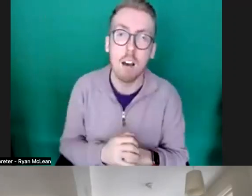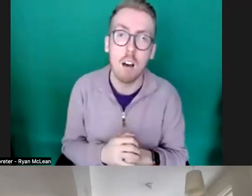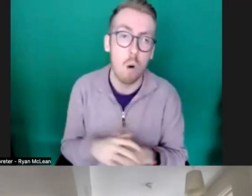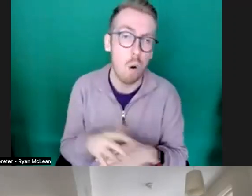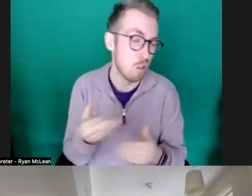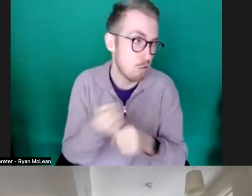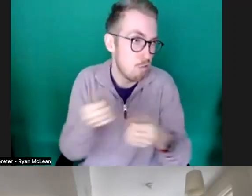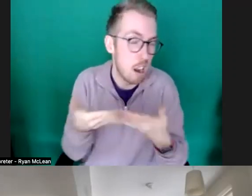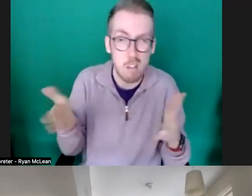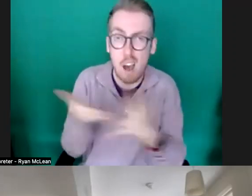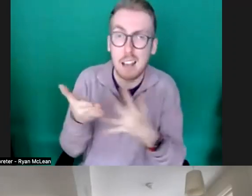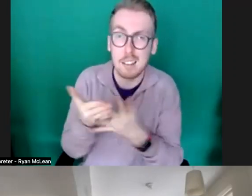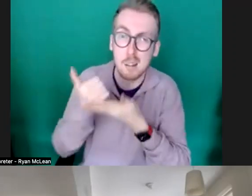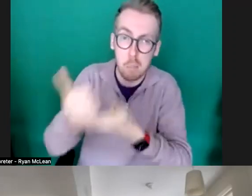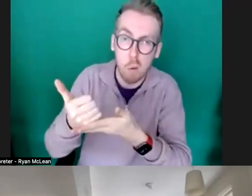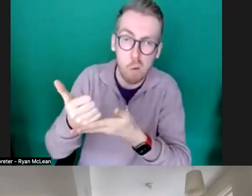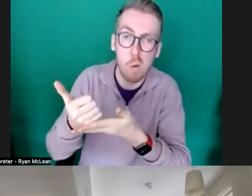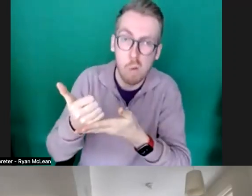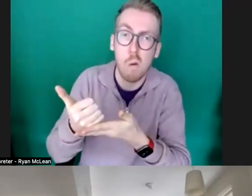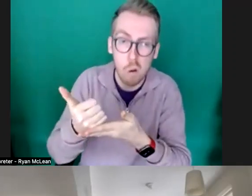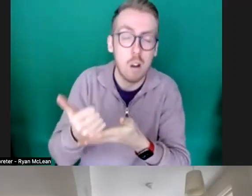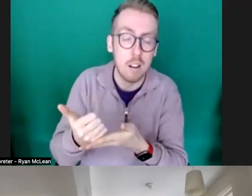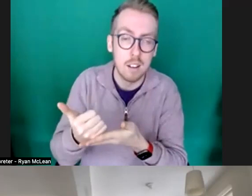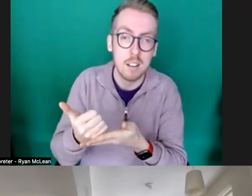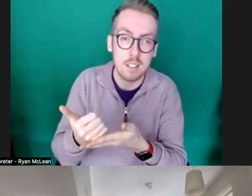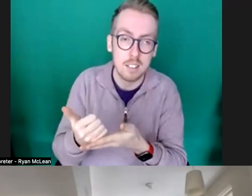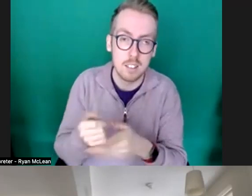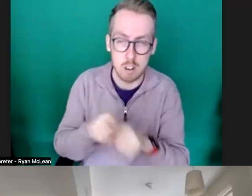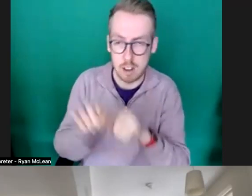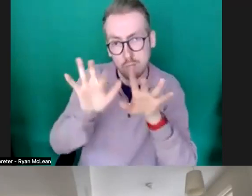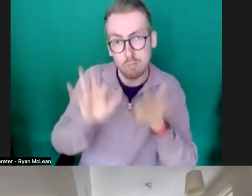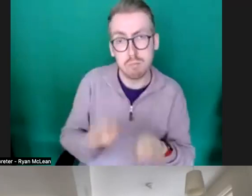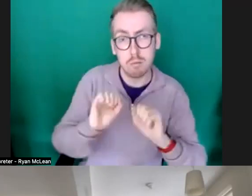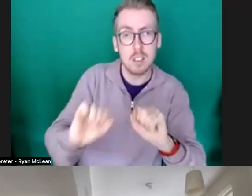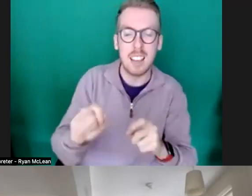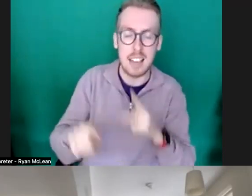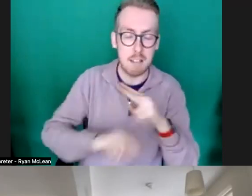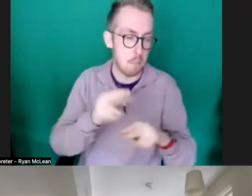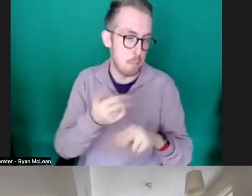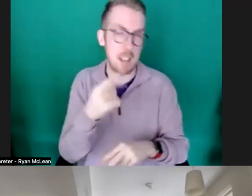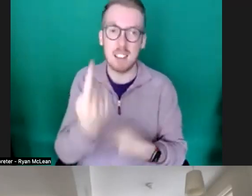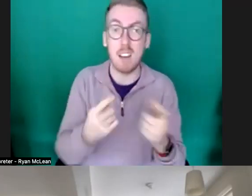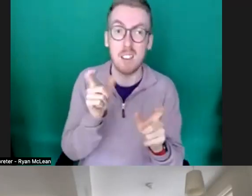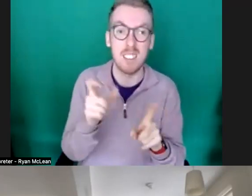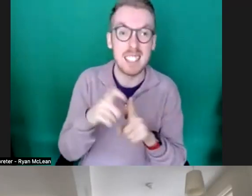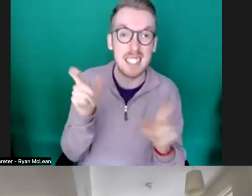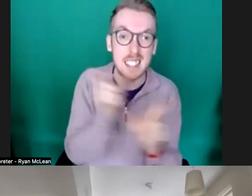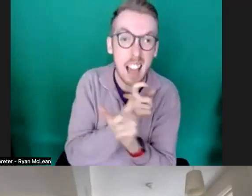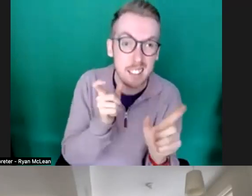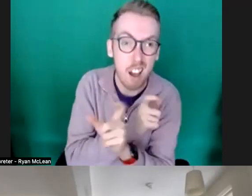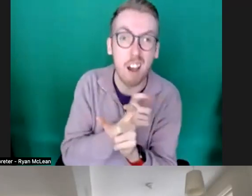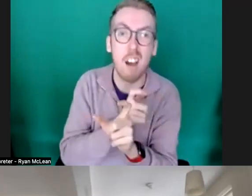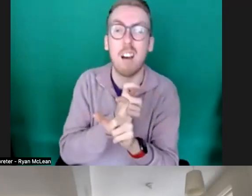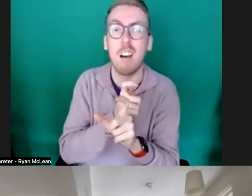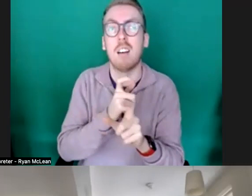with um you know typing up your proposals and if you have kind of dyslexia or dyspraxia or any other uh